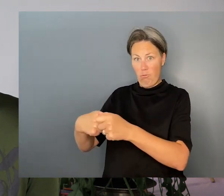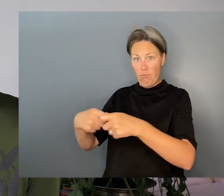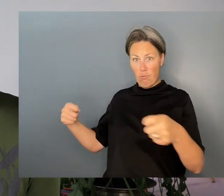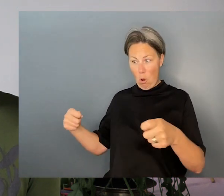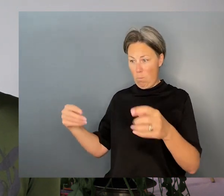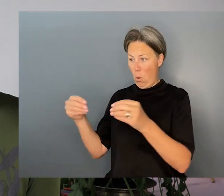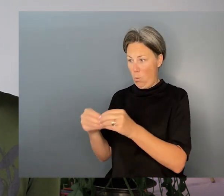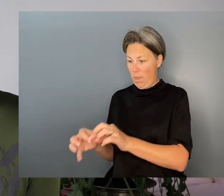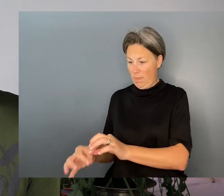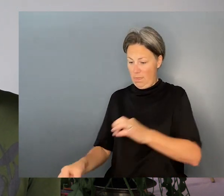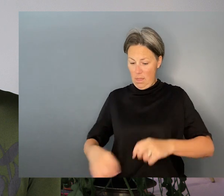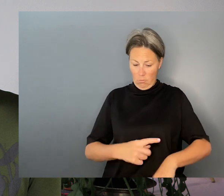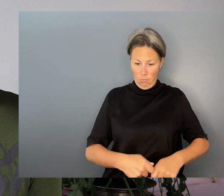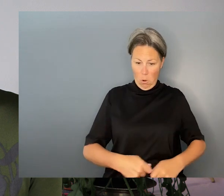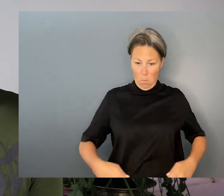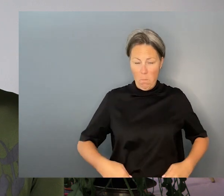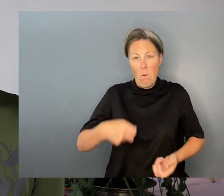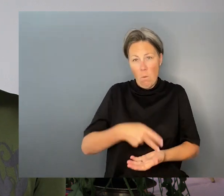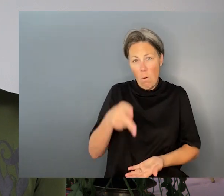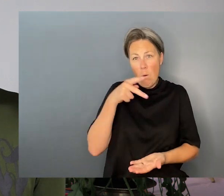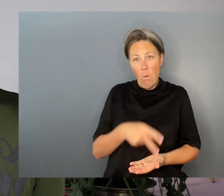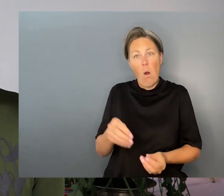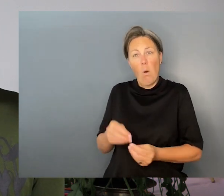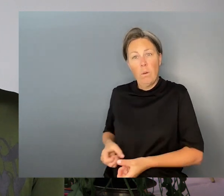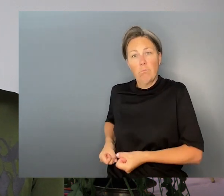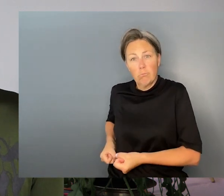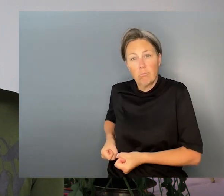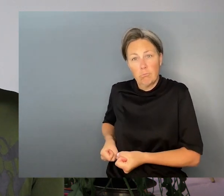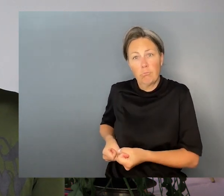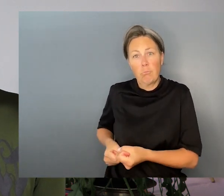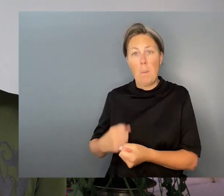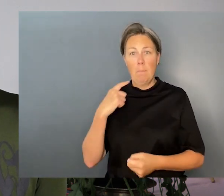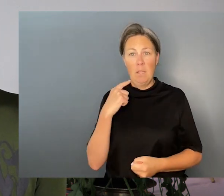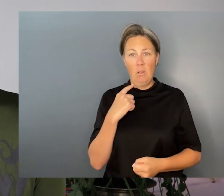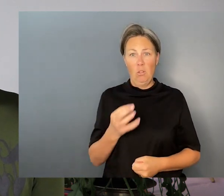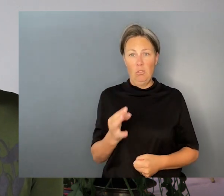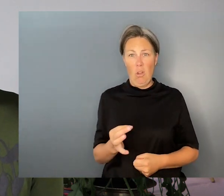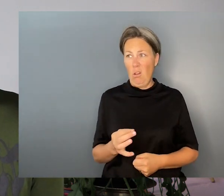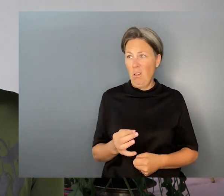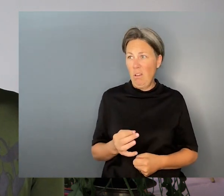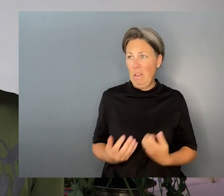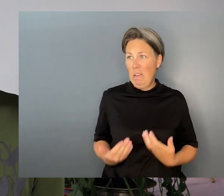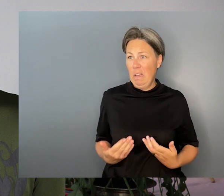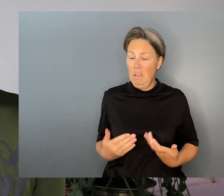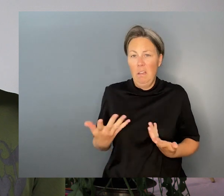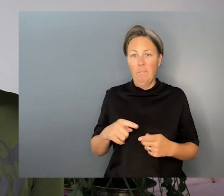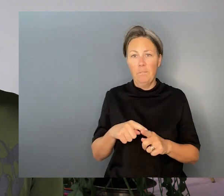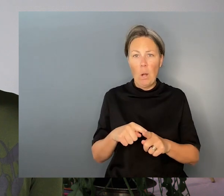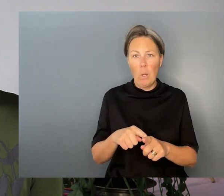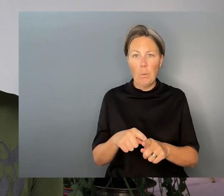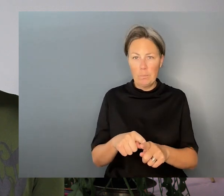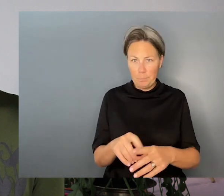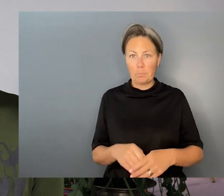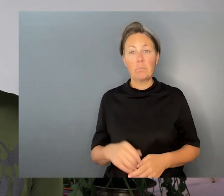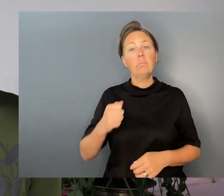sand dragging the meat. The dog whimpers unsure then follows. The psychoanalyst